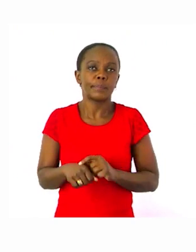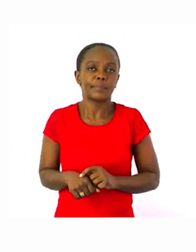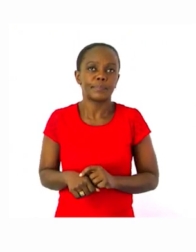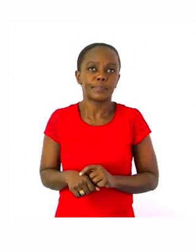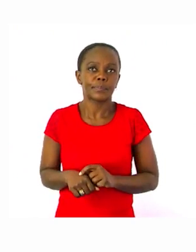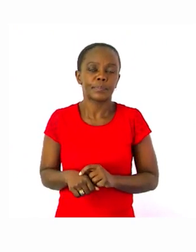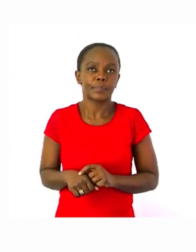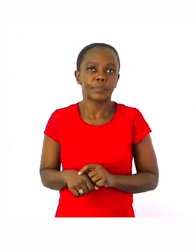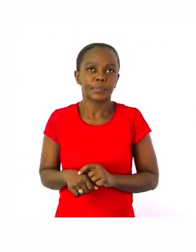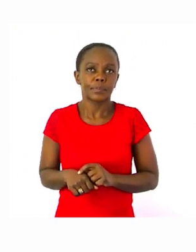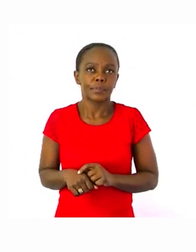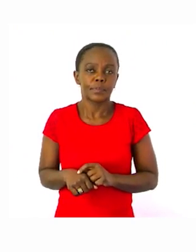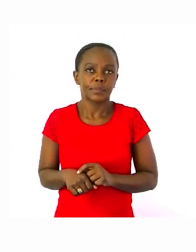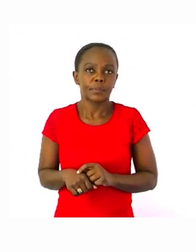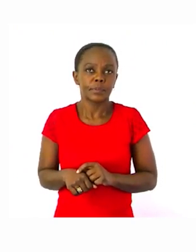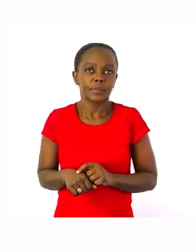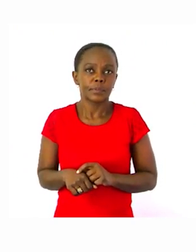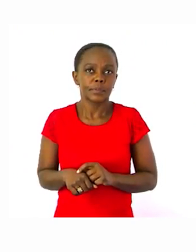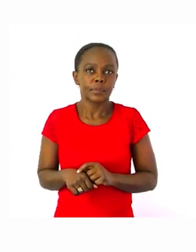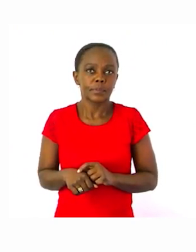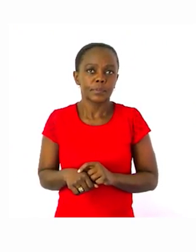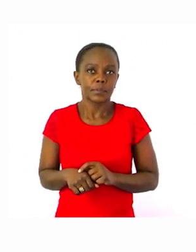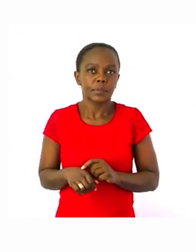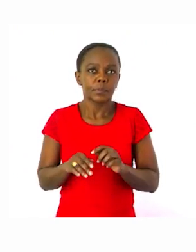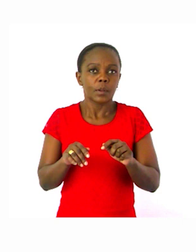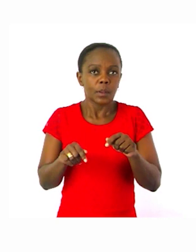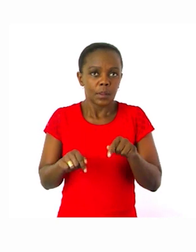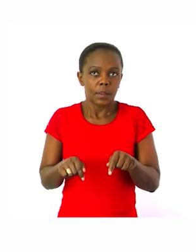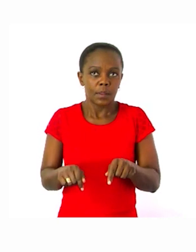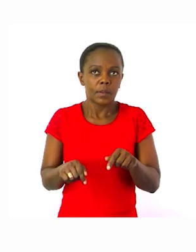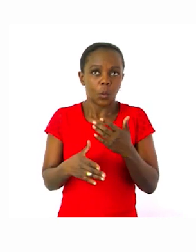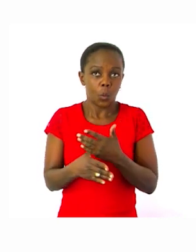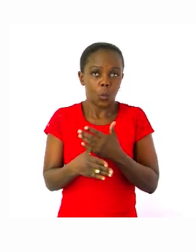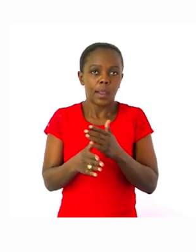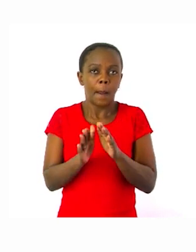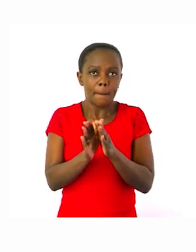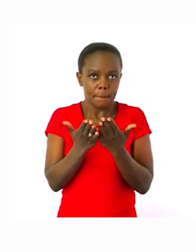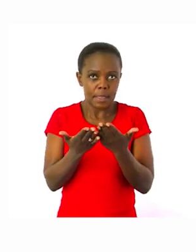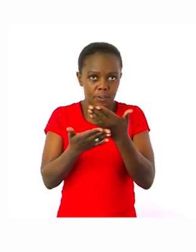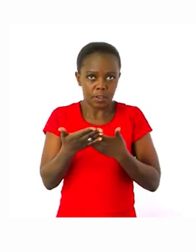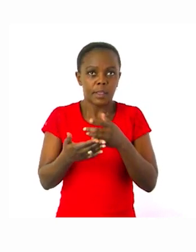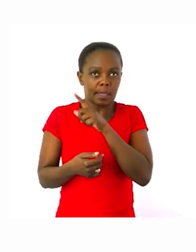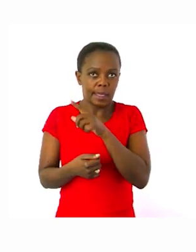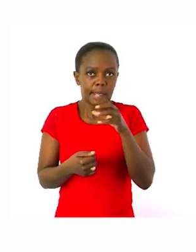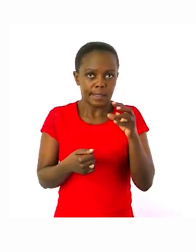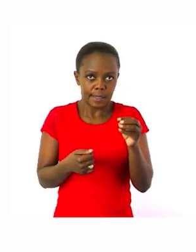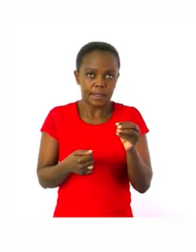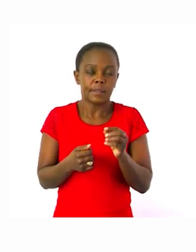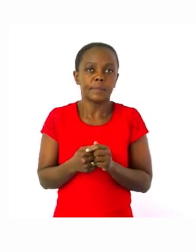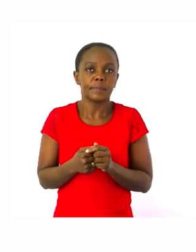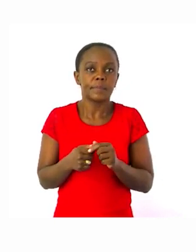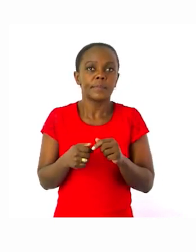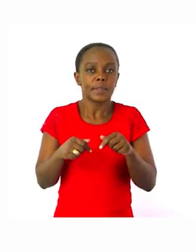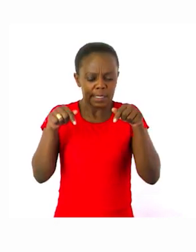we, this activity is found on page 10. If today